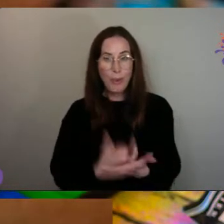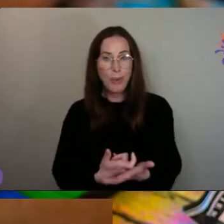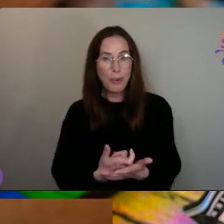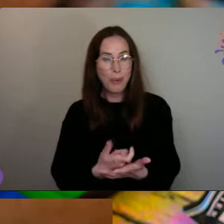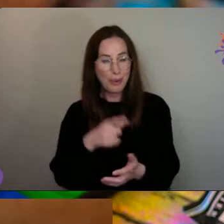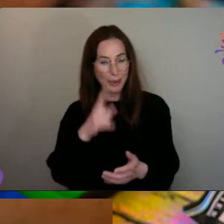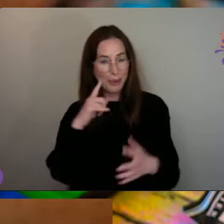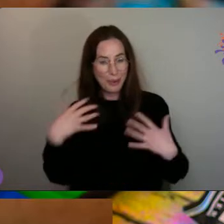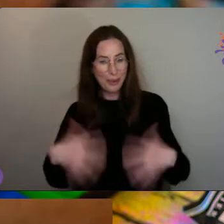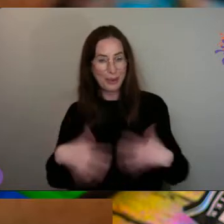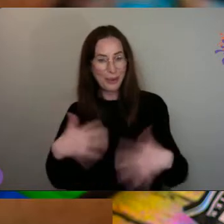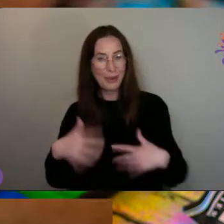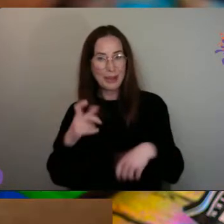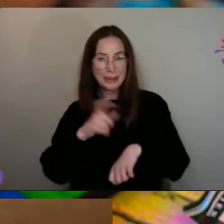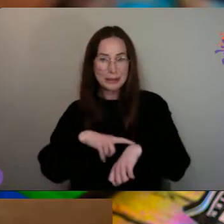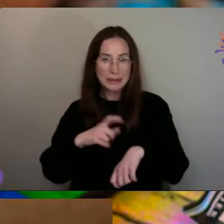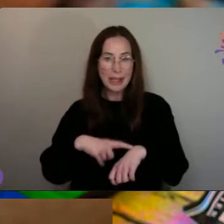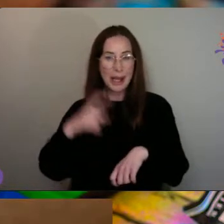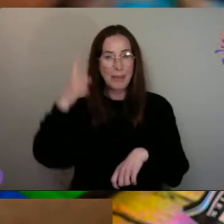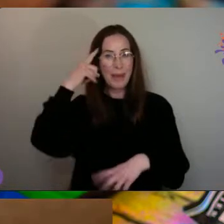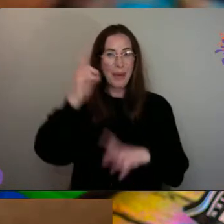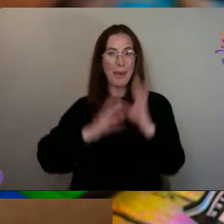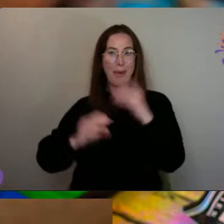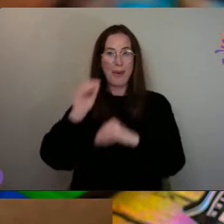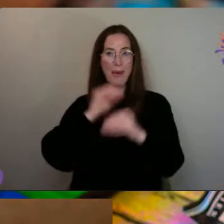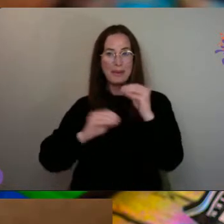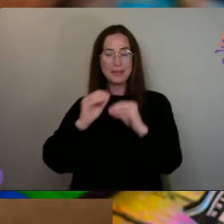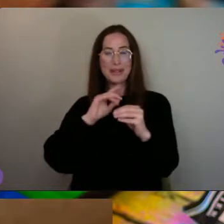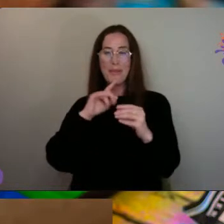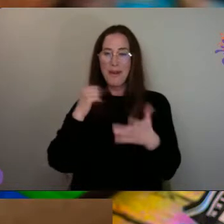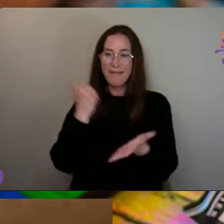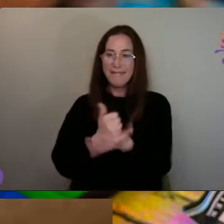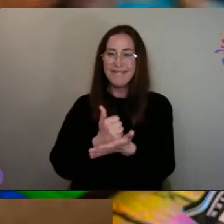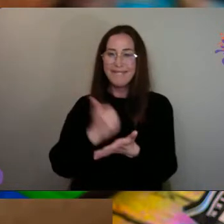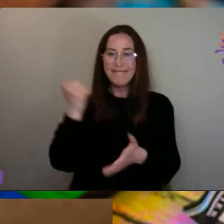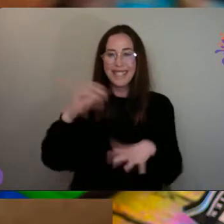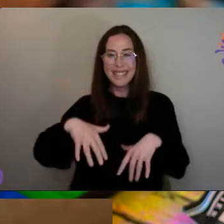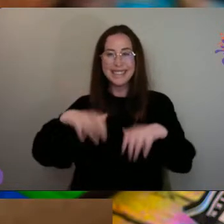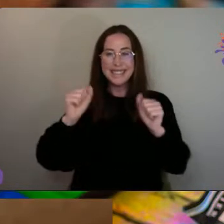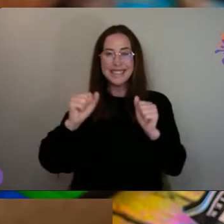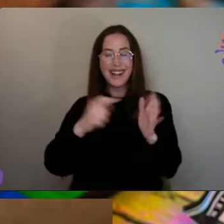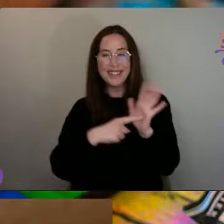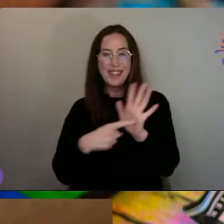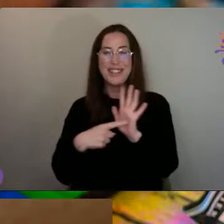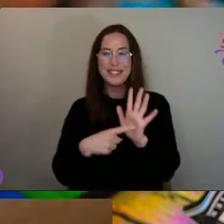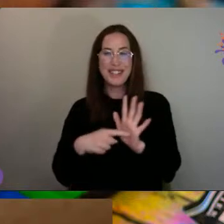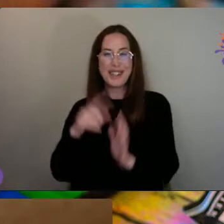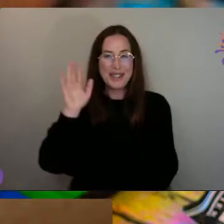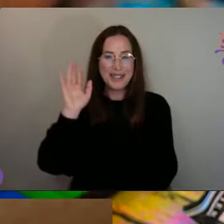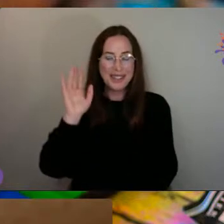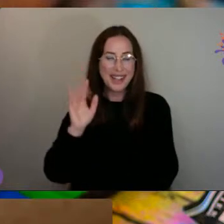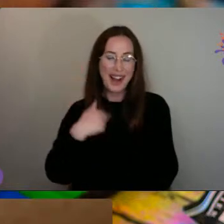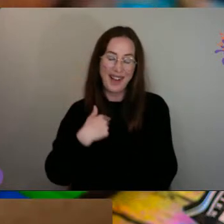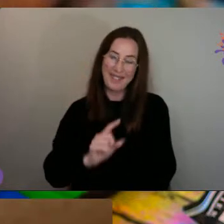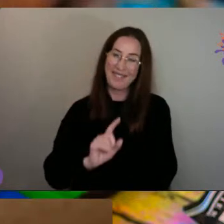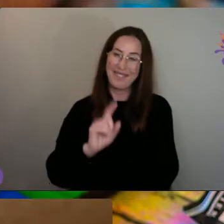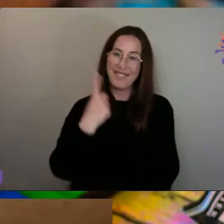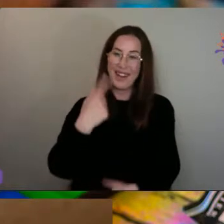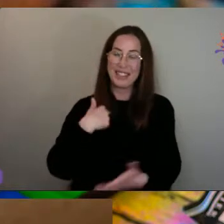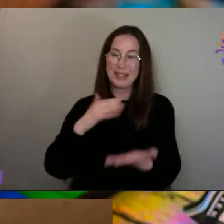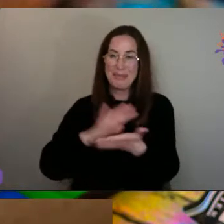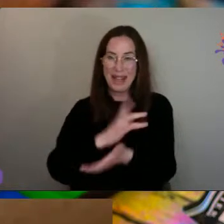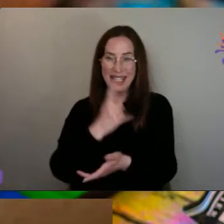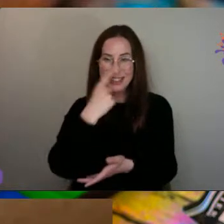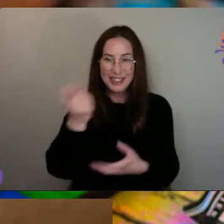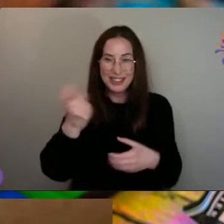thought into that. So, thank you so much. What a great start to the show. So, I'm really pleased that, firstly, that you were able to make it.